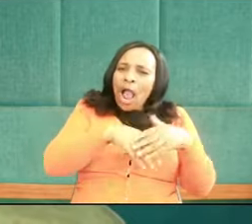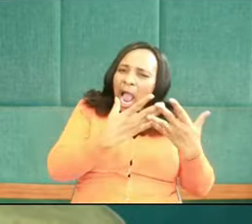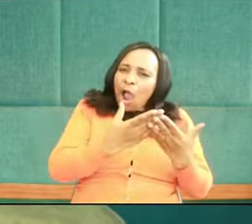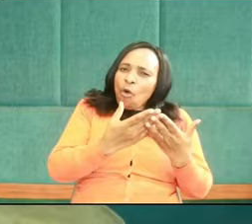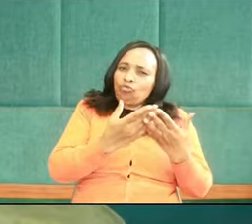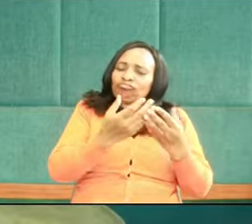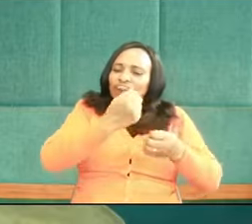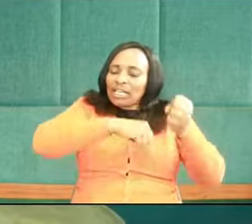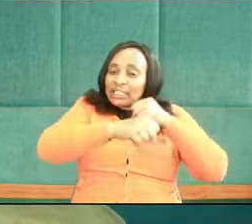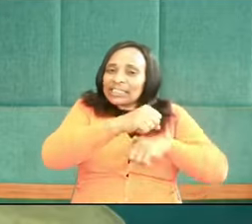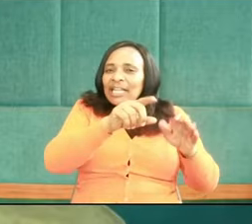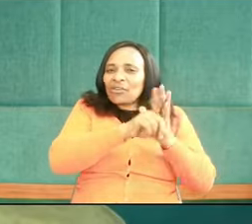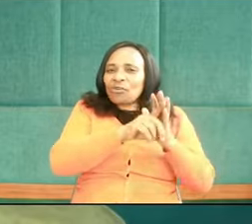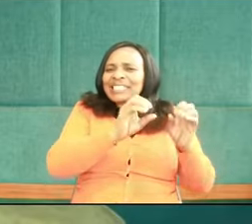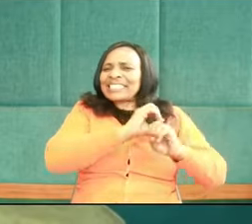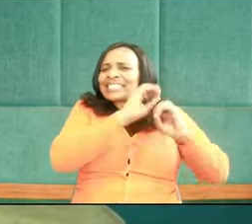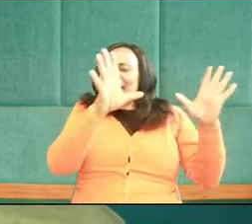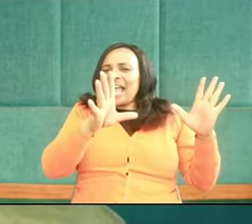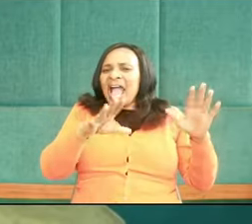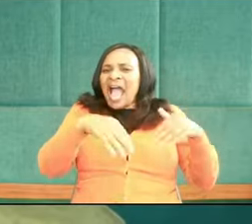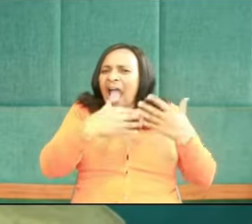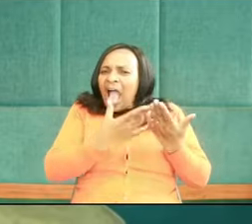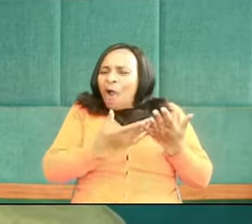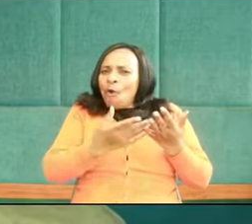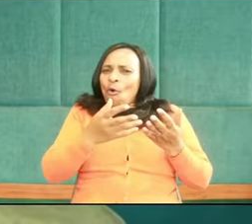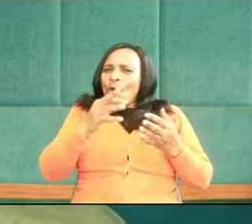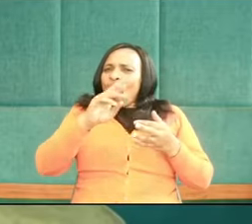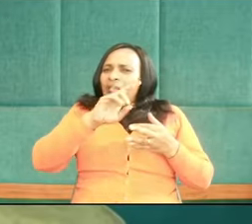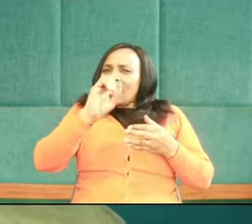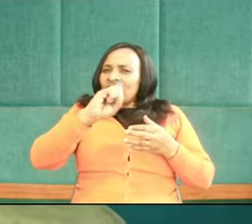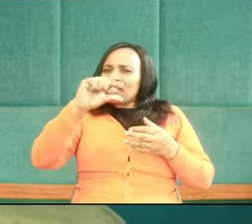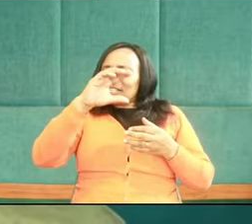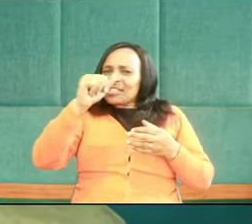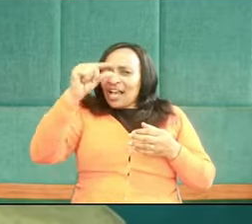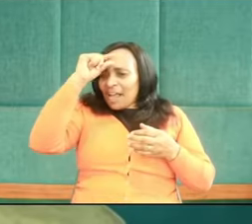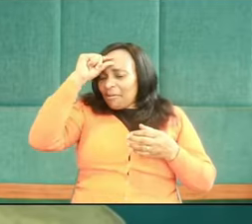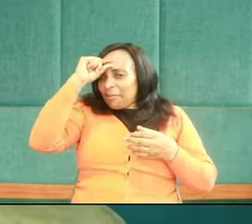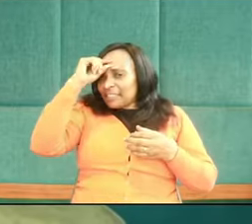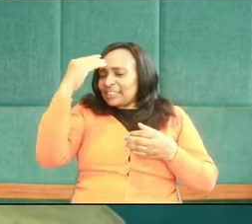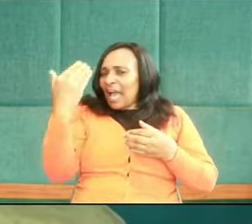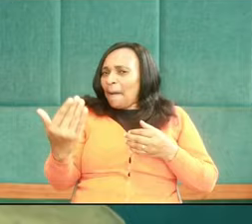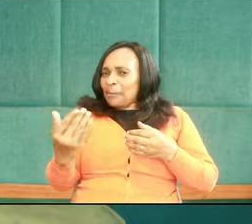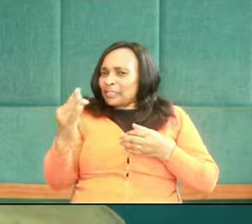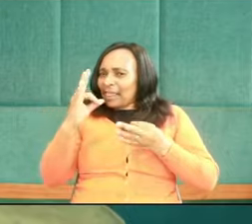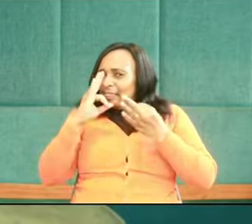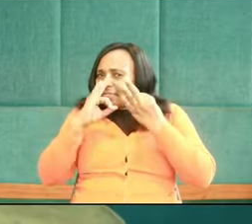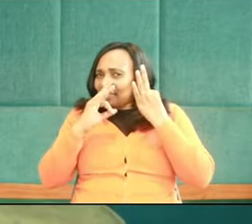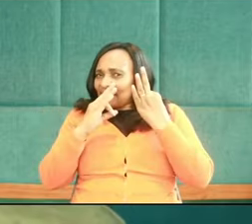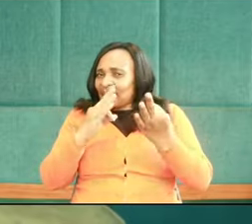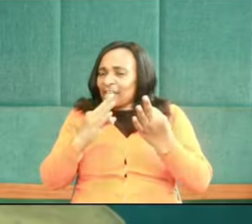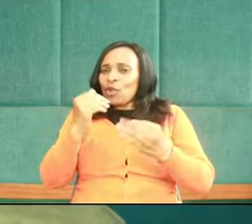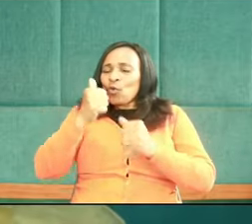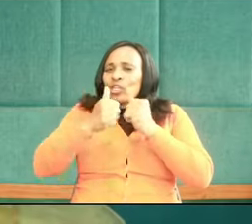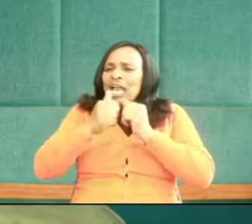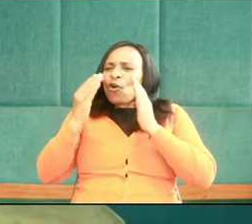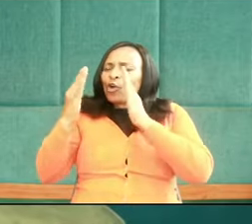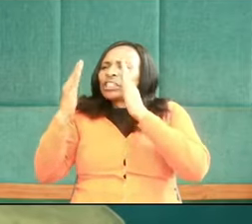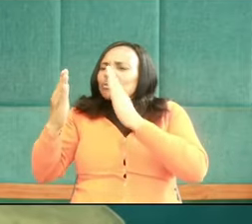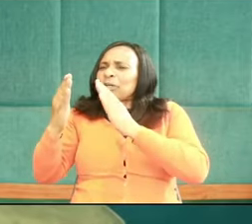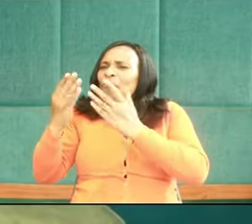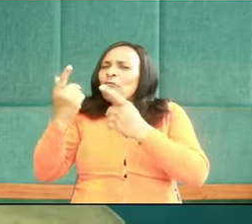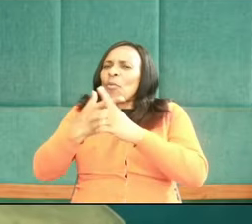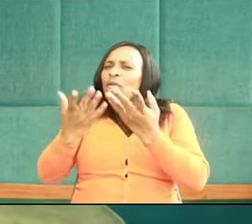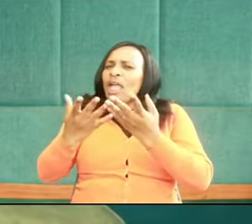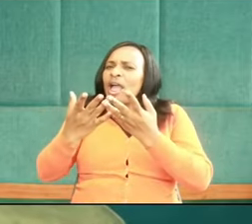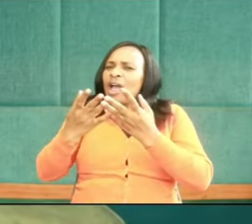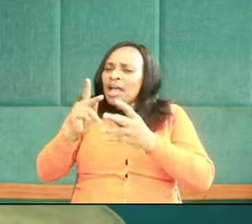is clear the way the legislature creates laws, are they consistent with the principles of God?